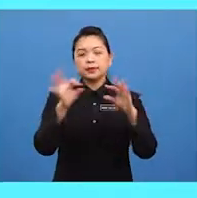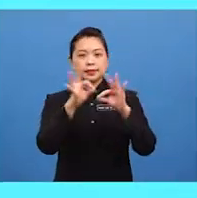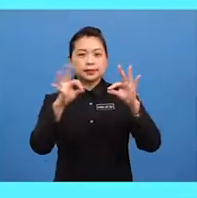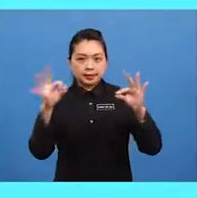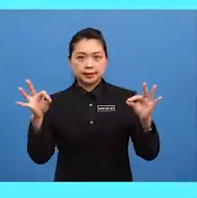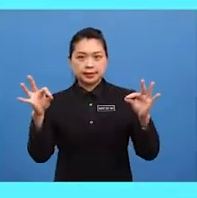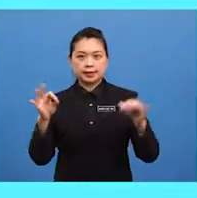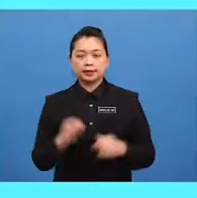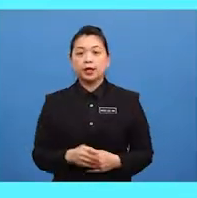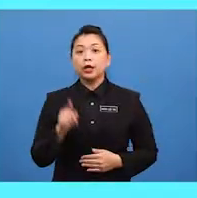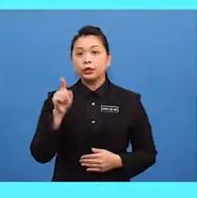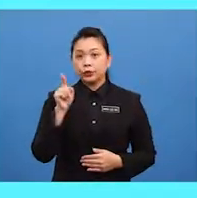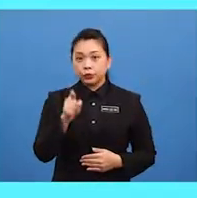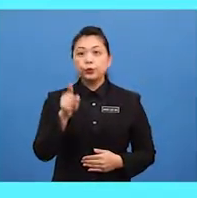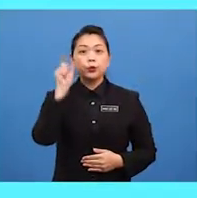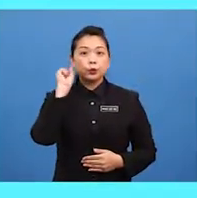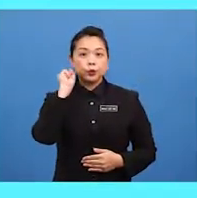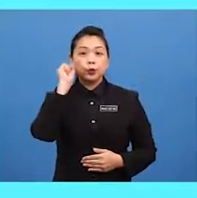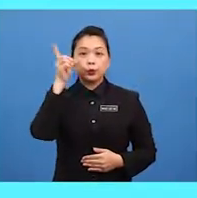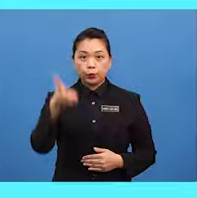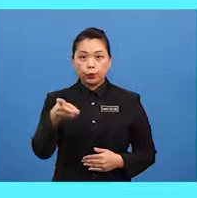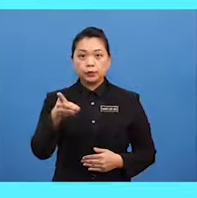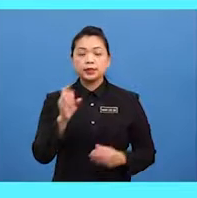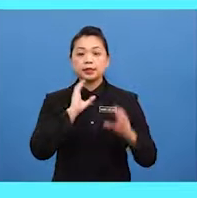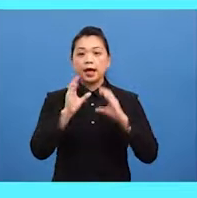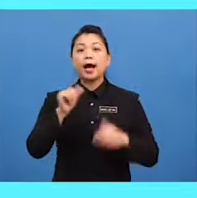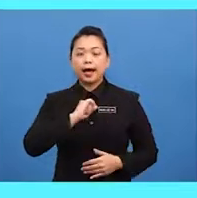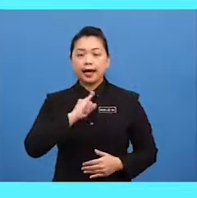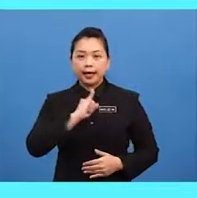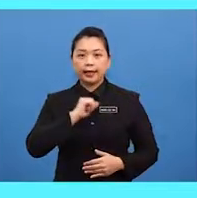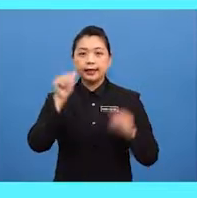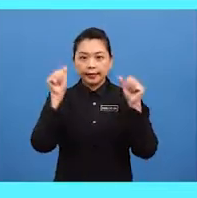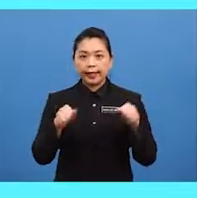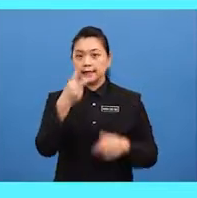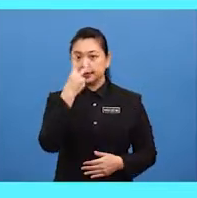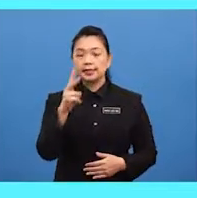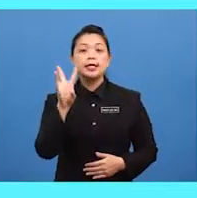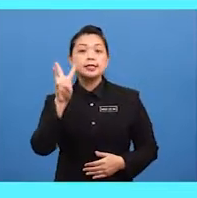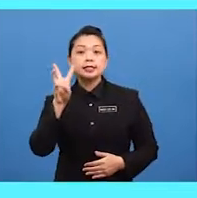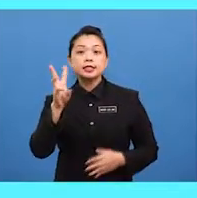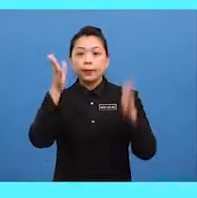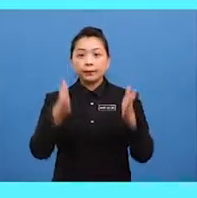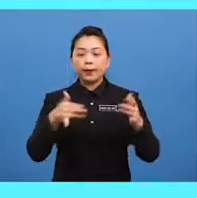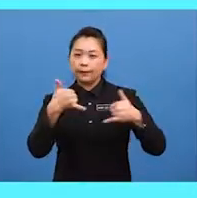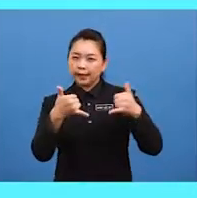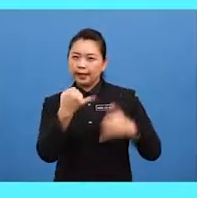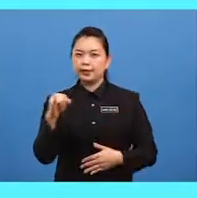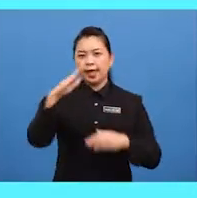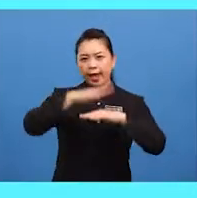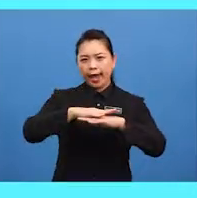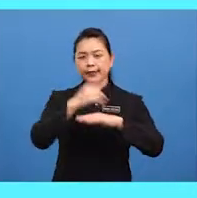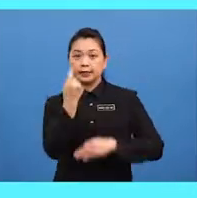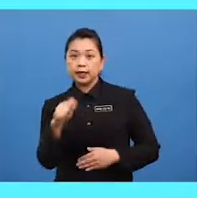Here, you could say, I can see six people playing at the beach.